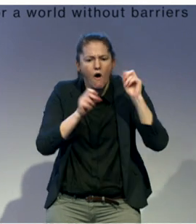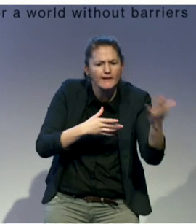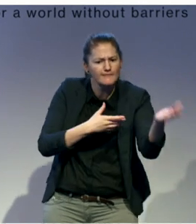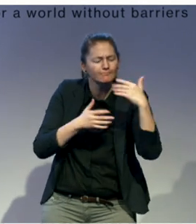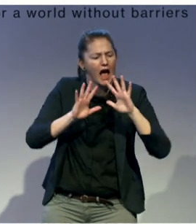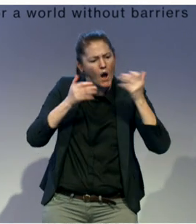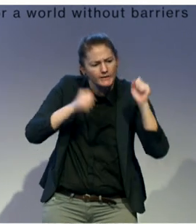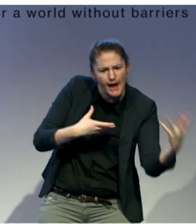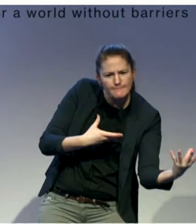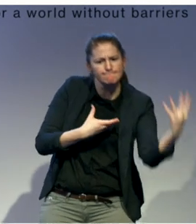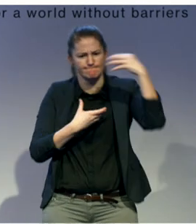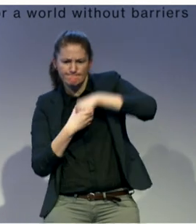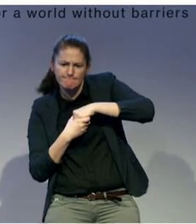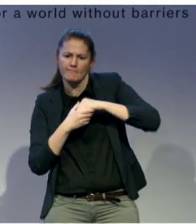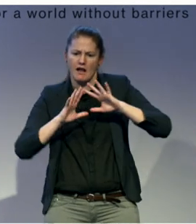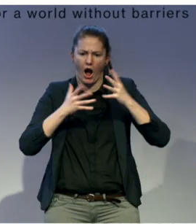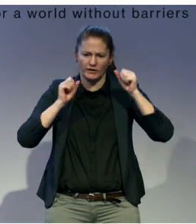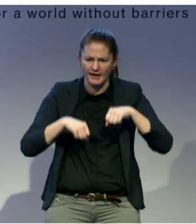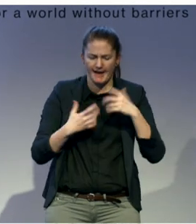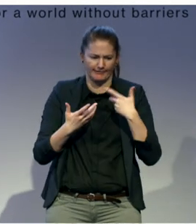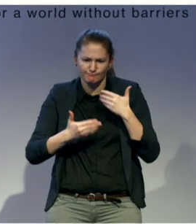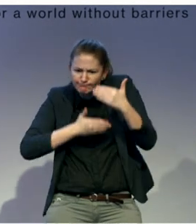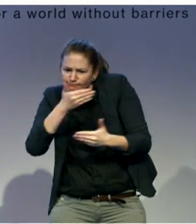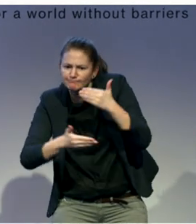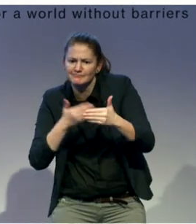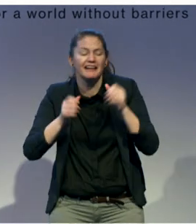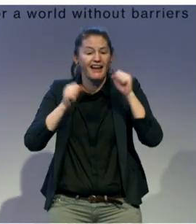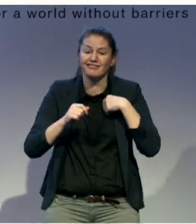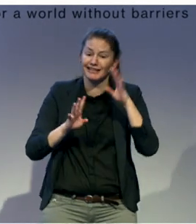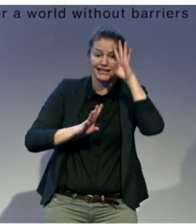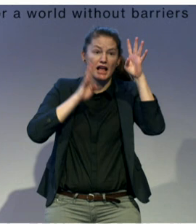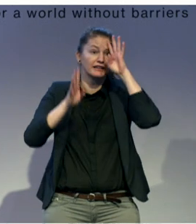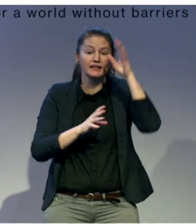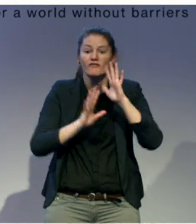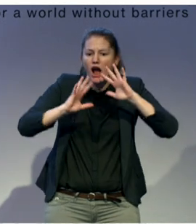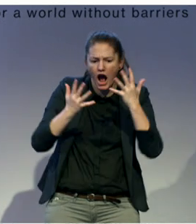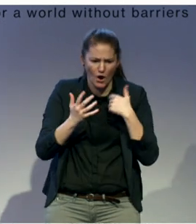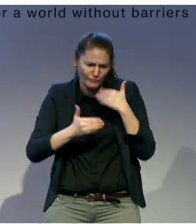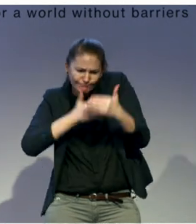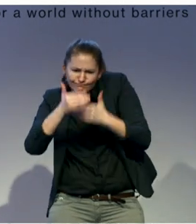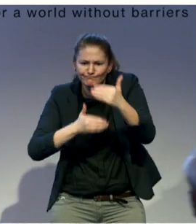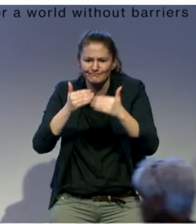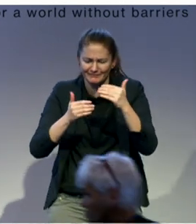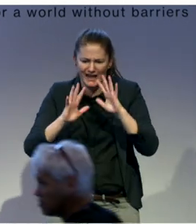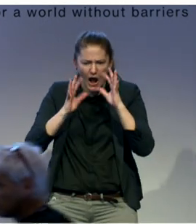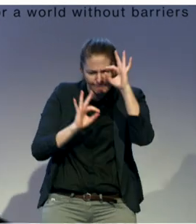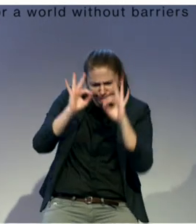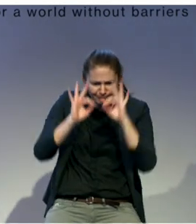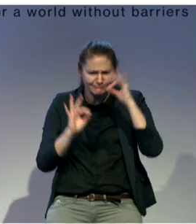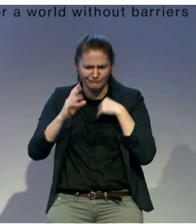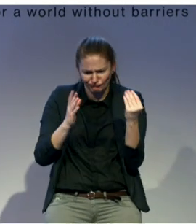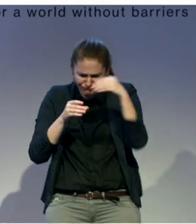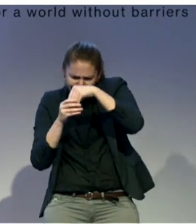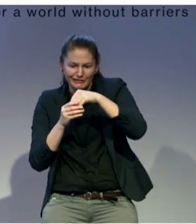ways of monitoring and evaluating the impact of the capacity-building initiatives we're doing.